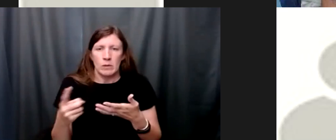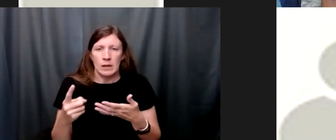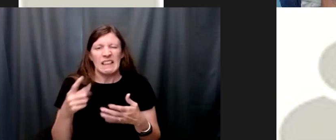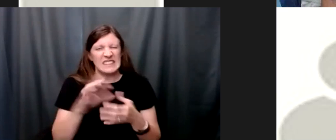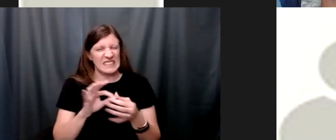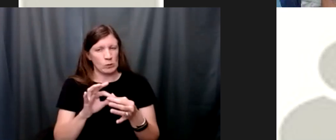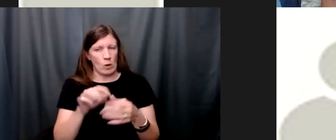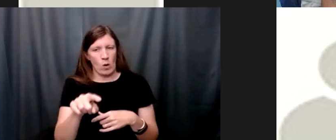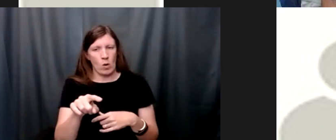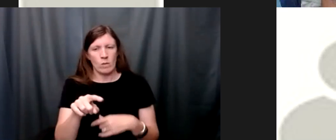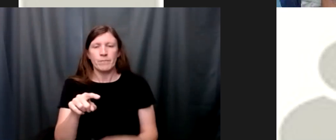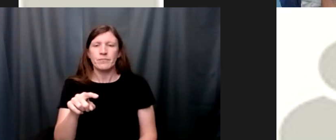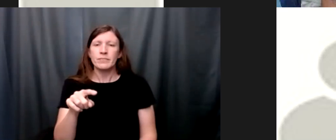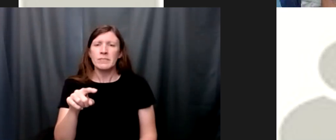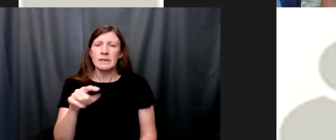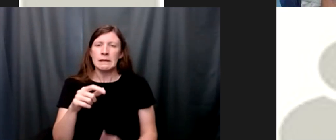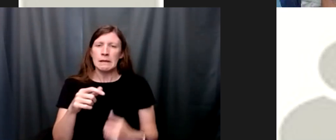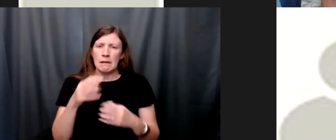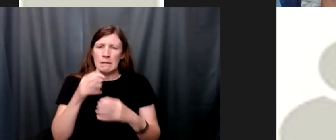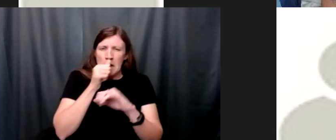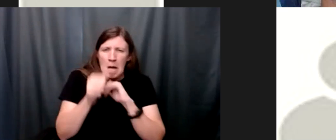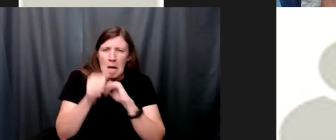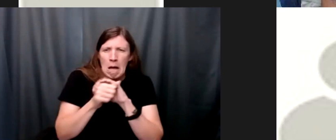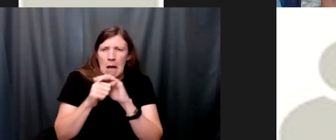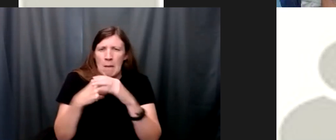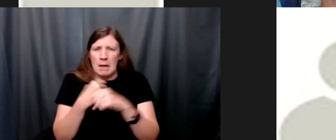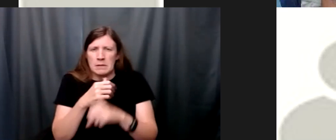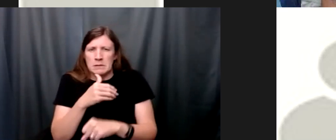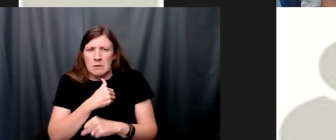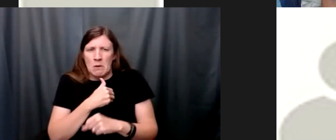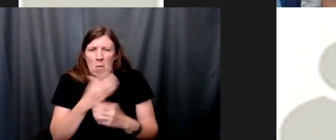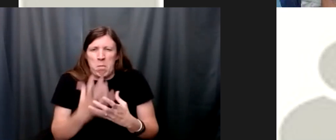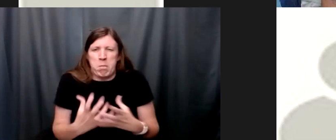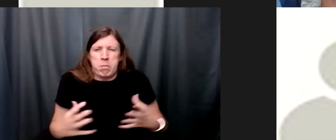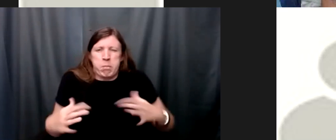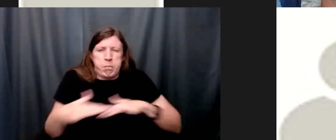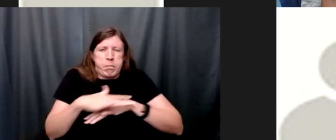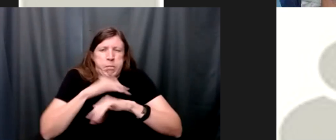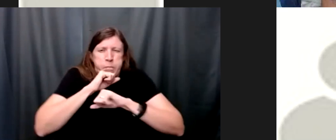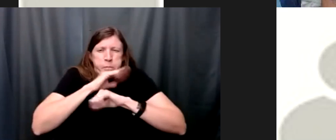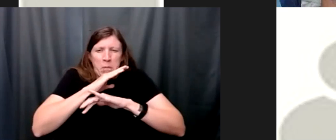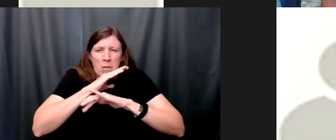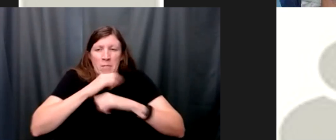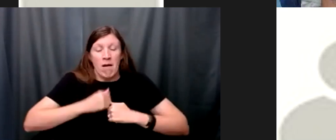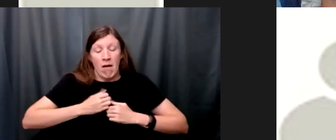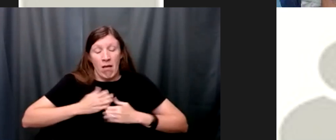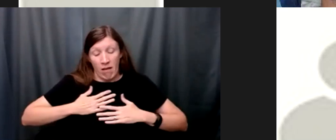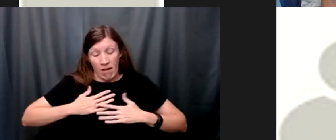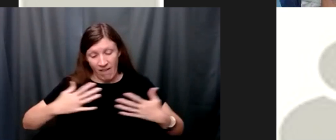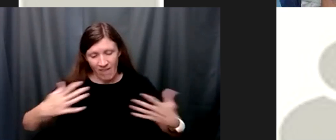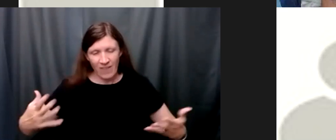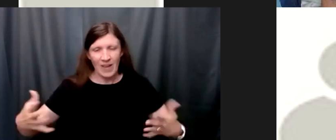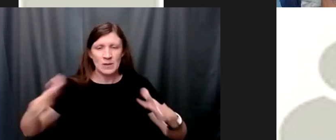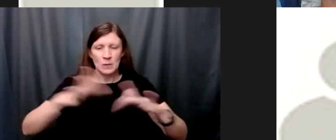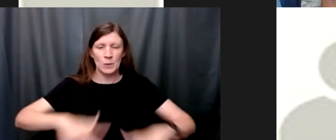the soul a swamp confession is how you drain it so you're finding someone that you can trust and becoming